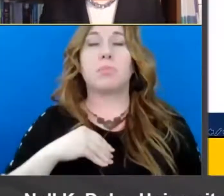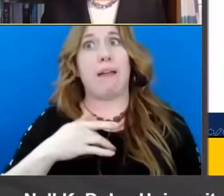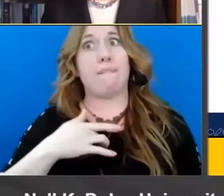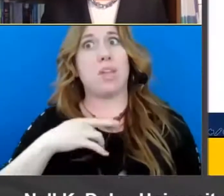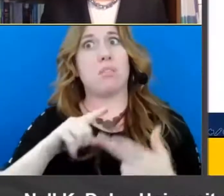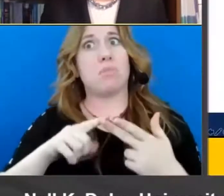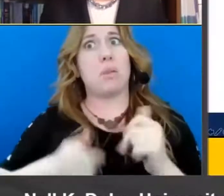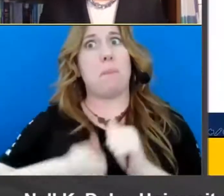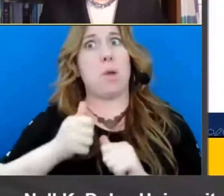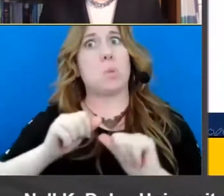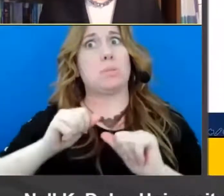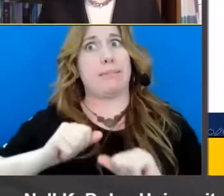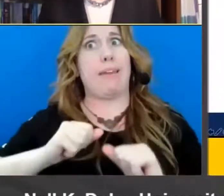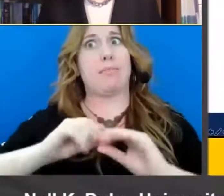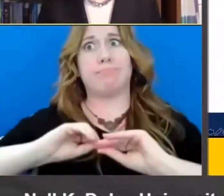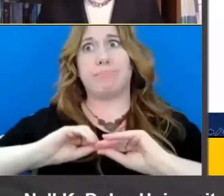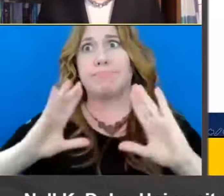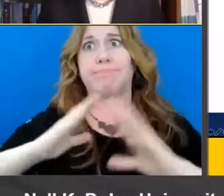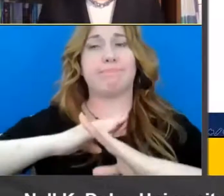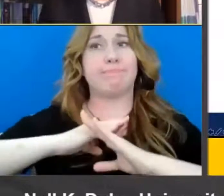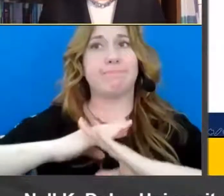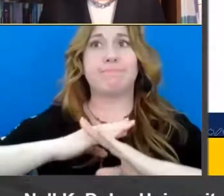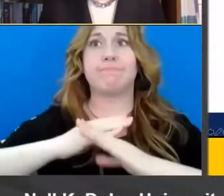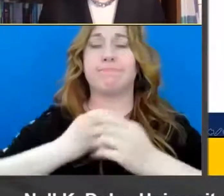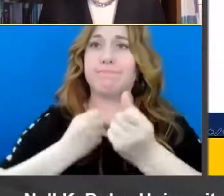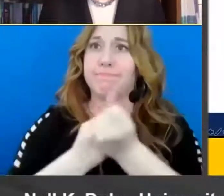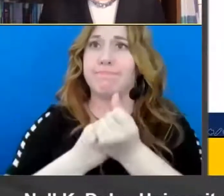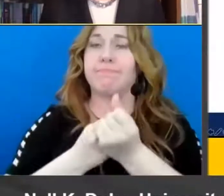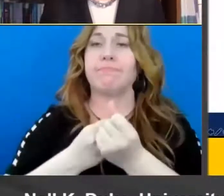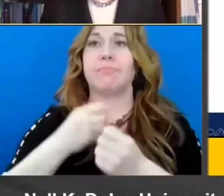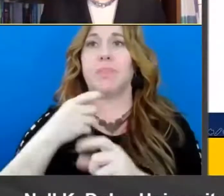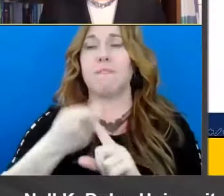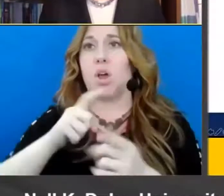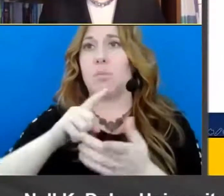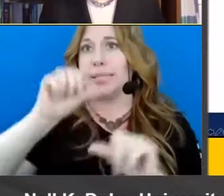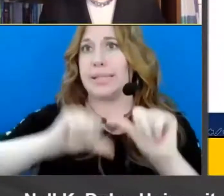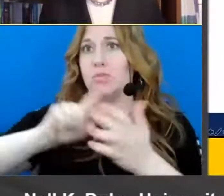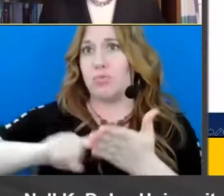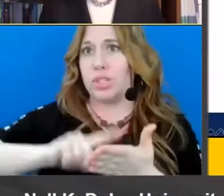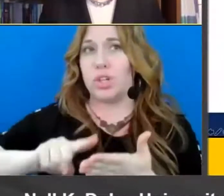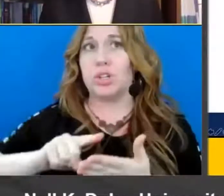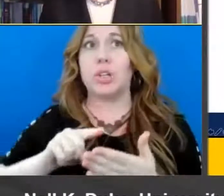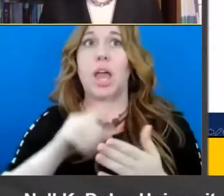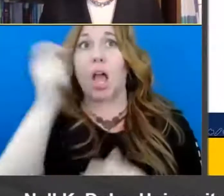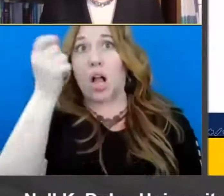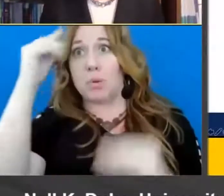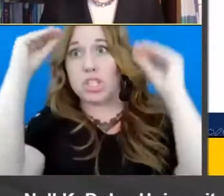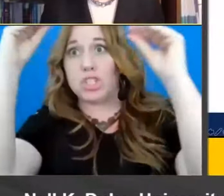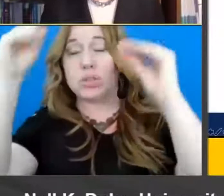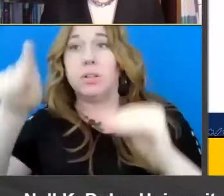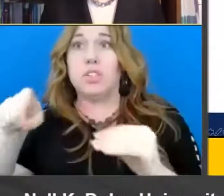conclusion to come to from actual scientific research studies is that comprehension instruction should be going to begin quite